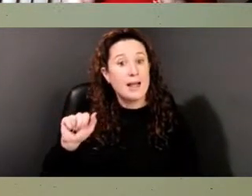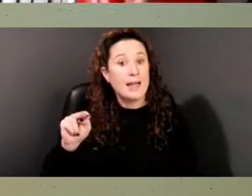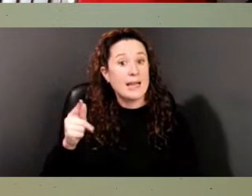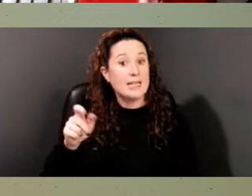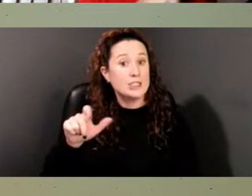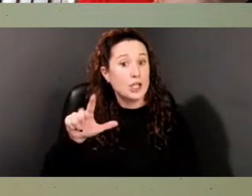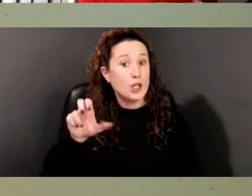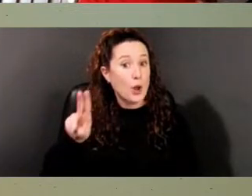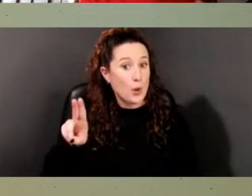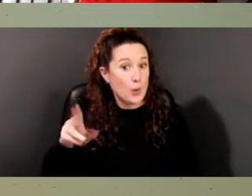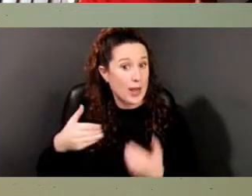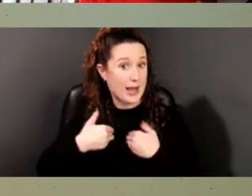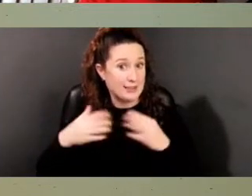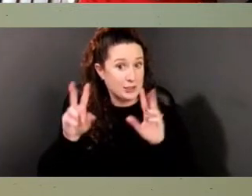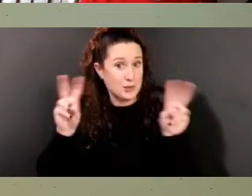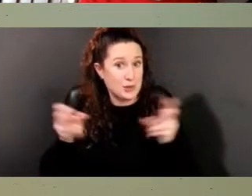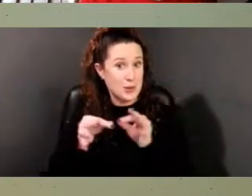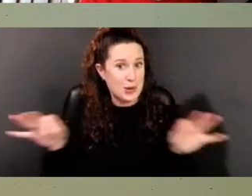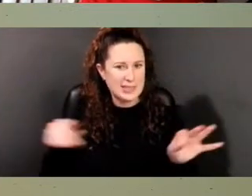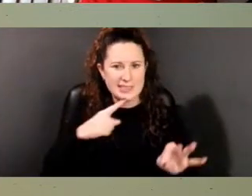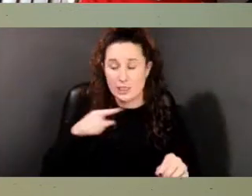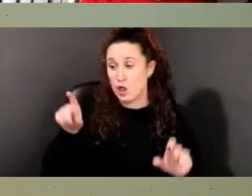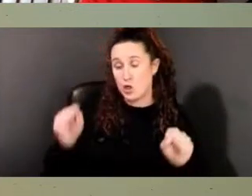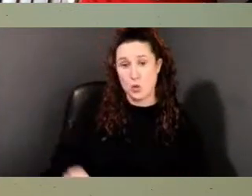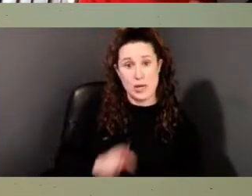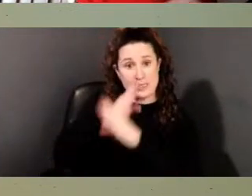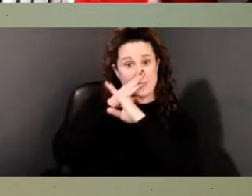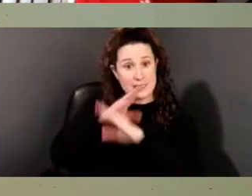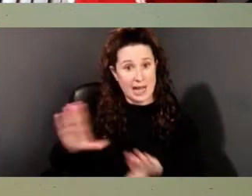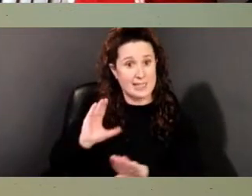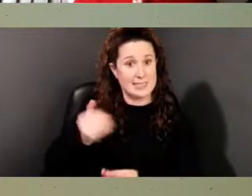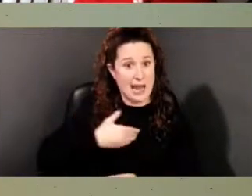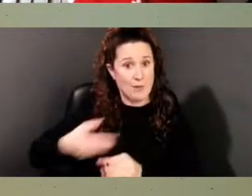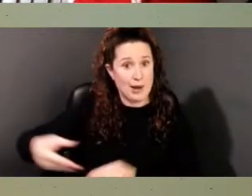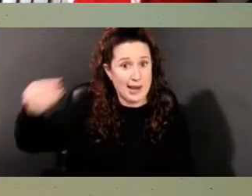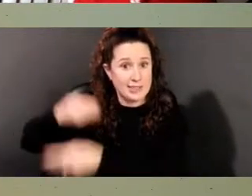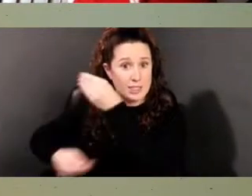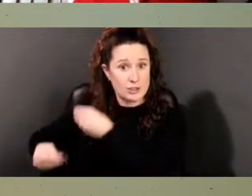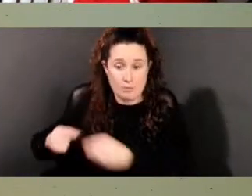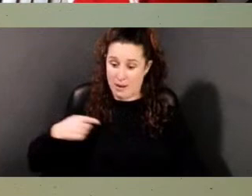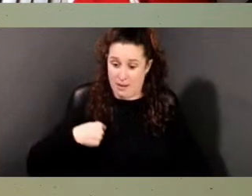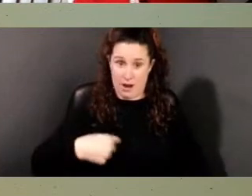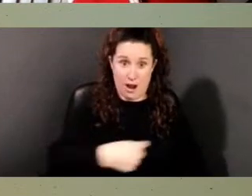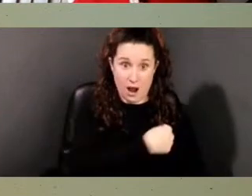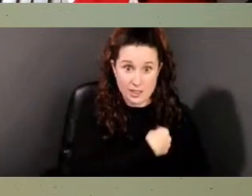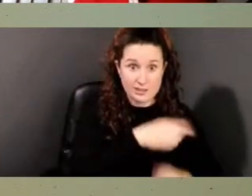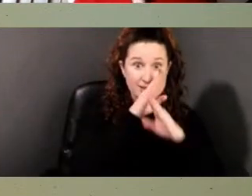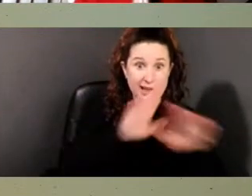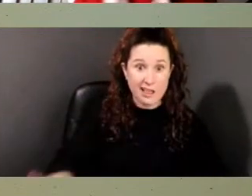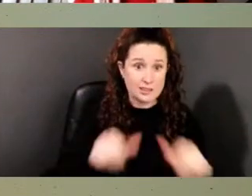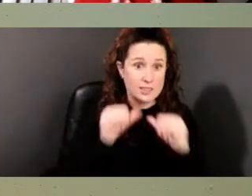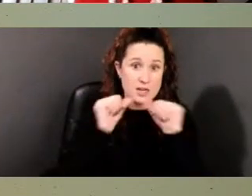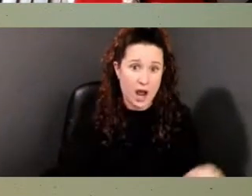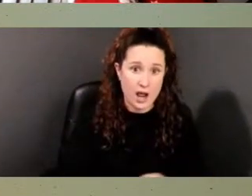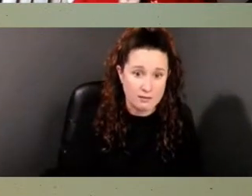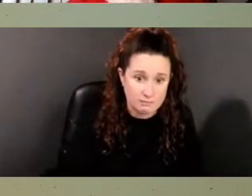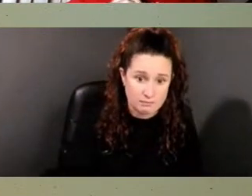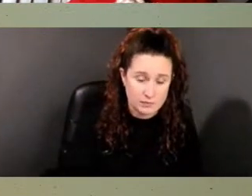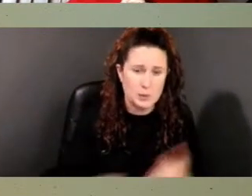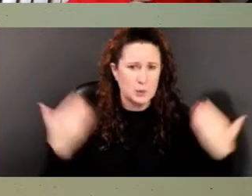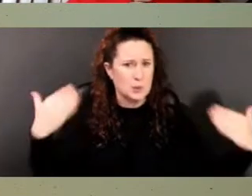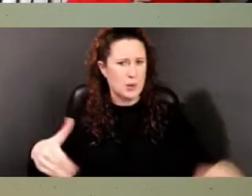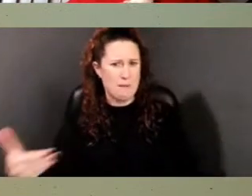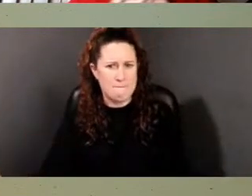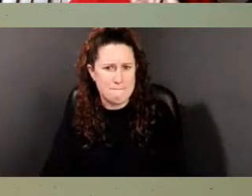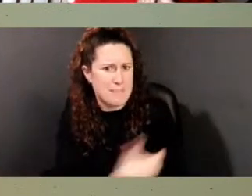the, you could silence our ancestors, but we will not be silent. Powerful, powerful thing that